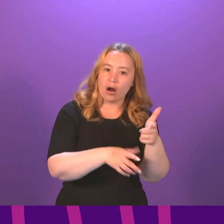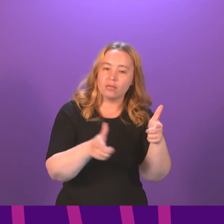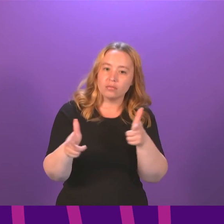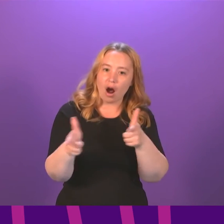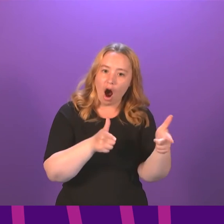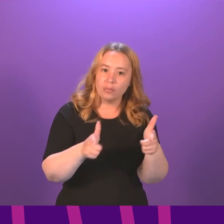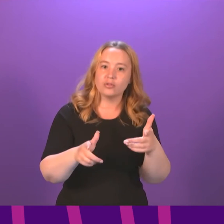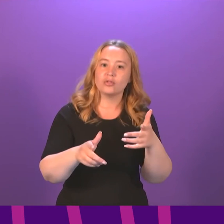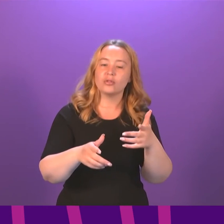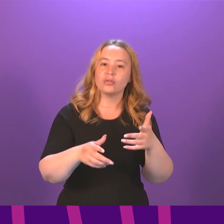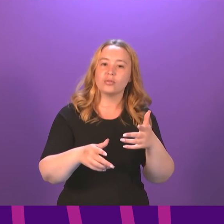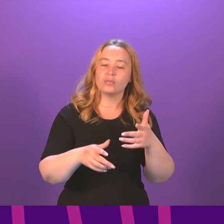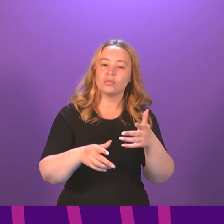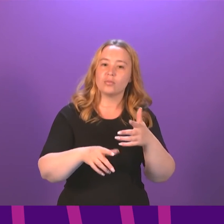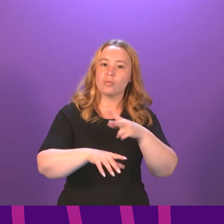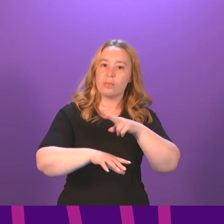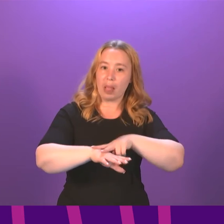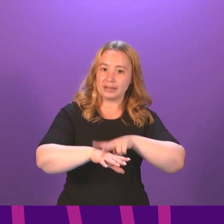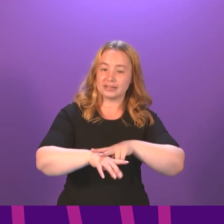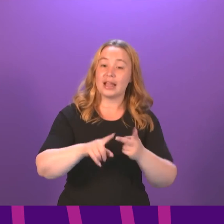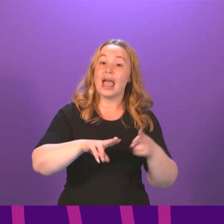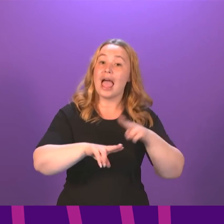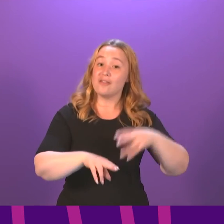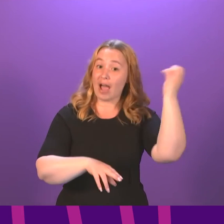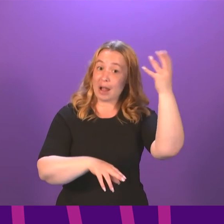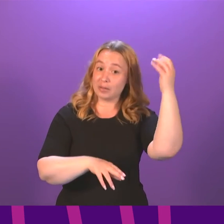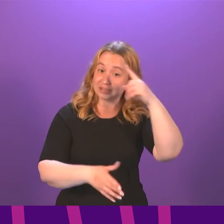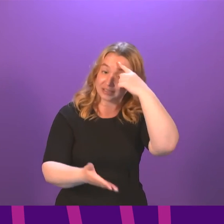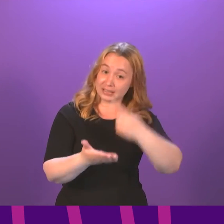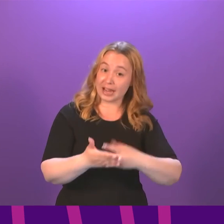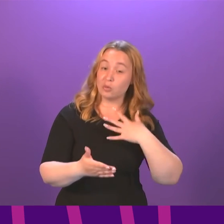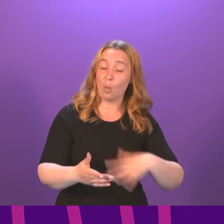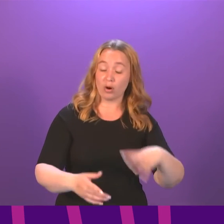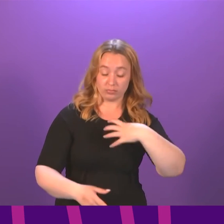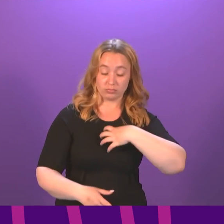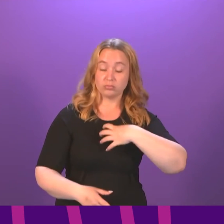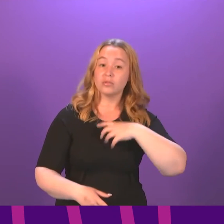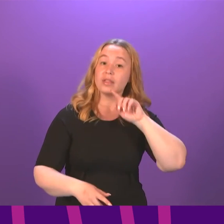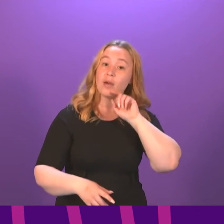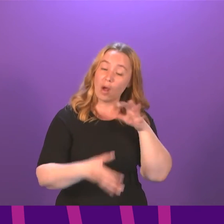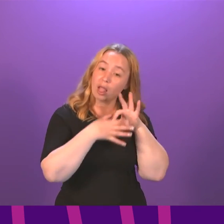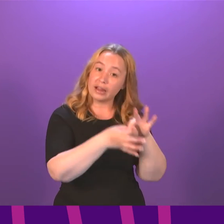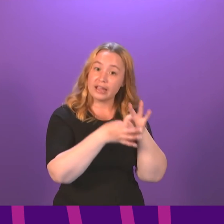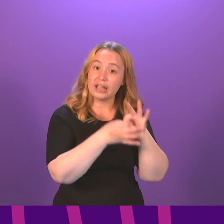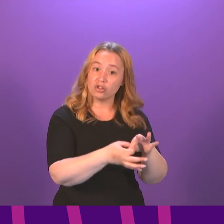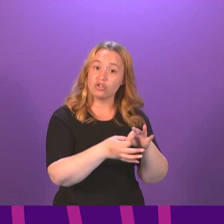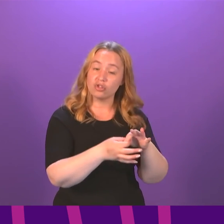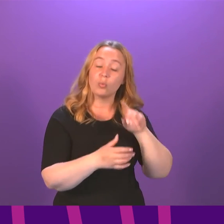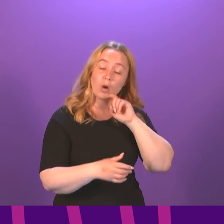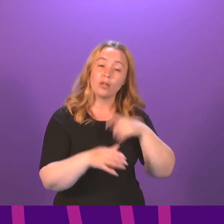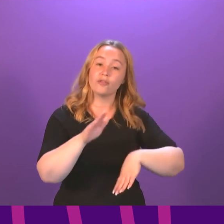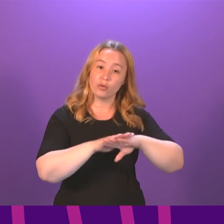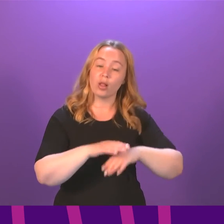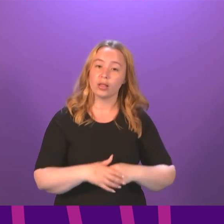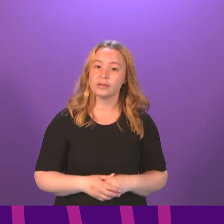Ambulance Service, obviously, and if this is something that the Ambulance Service wishes to pursue in the future, we will engage with them fully in that.